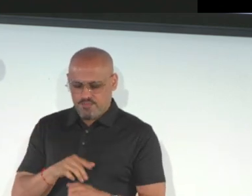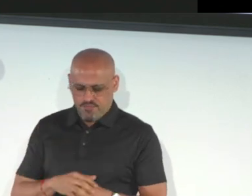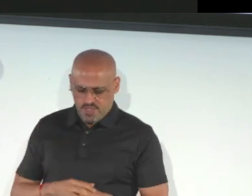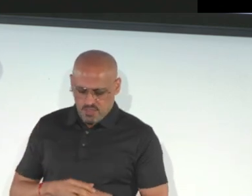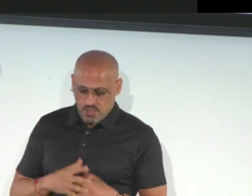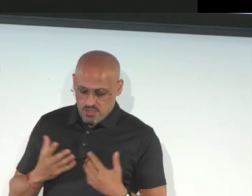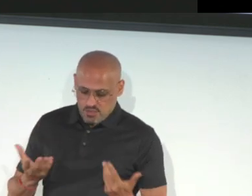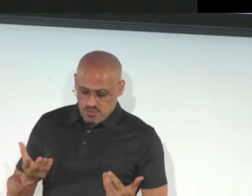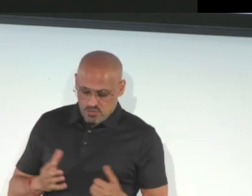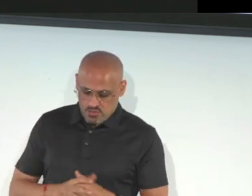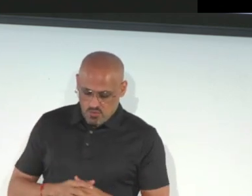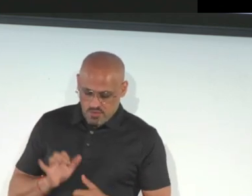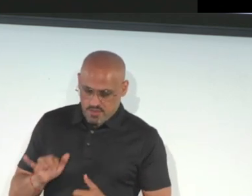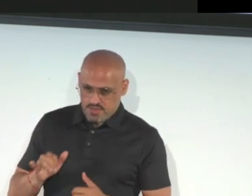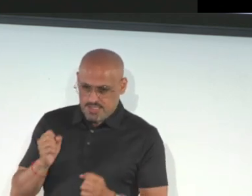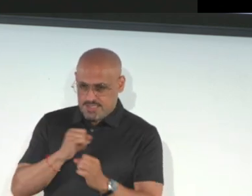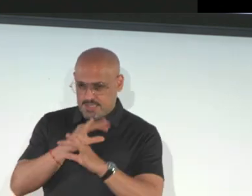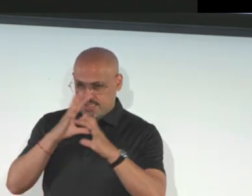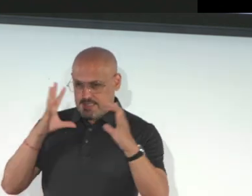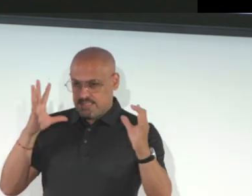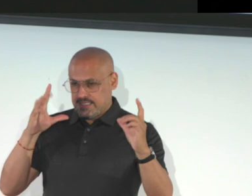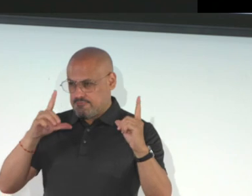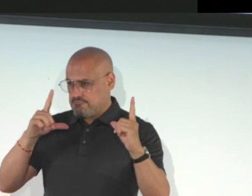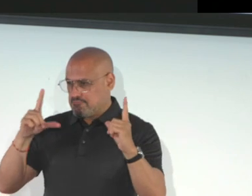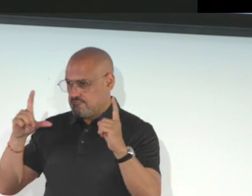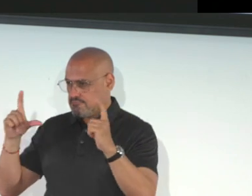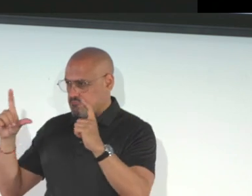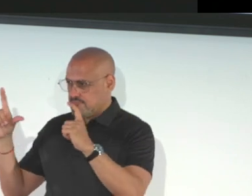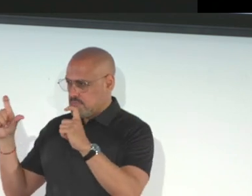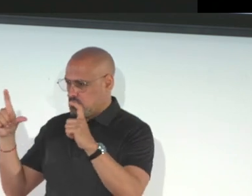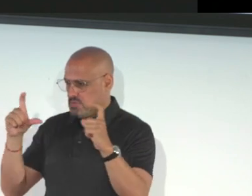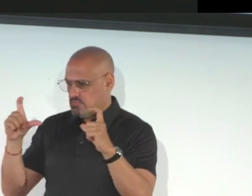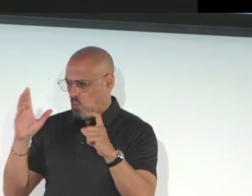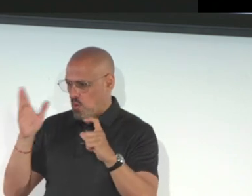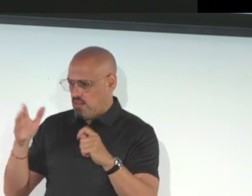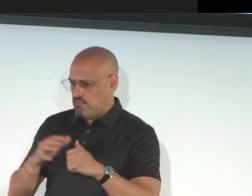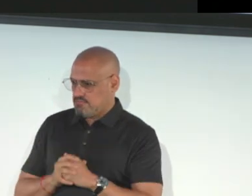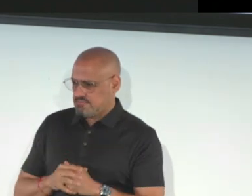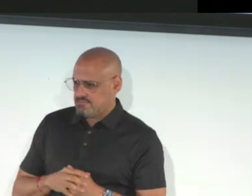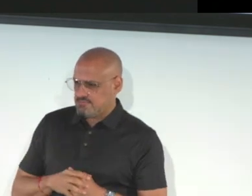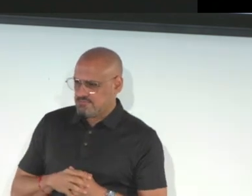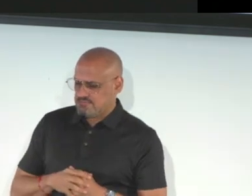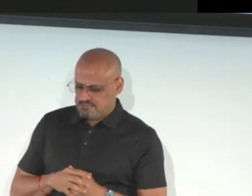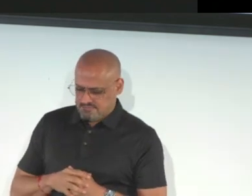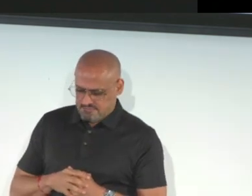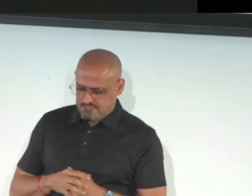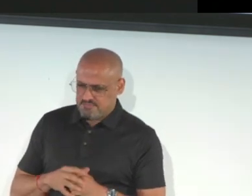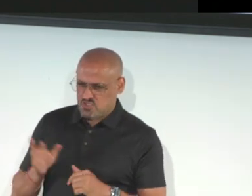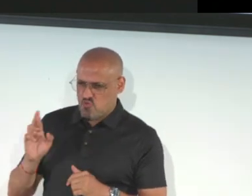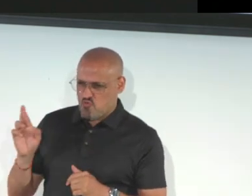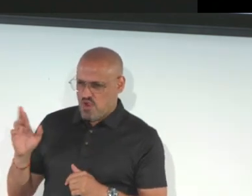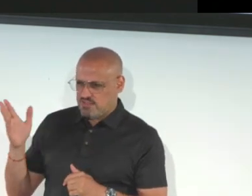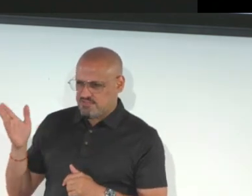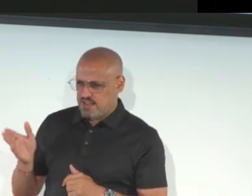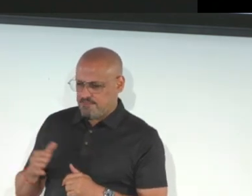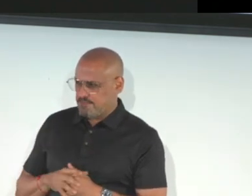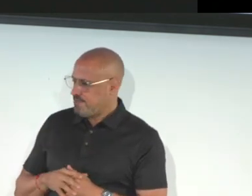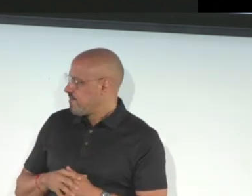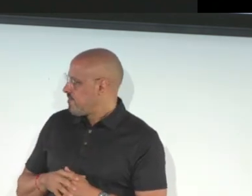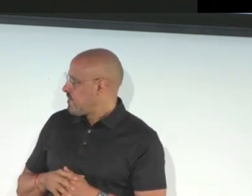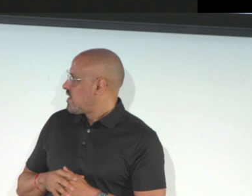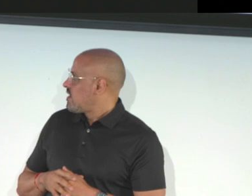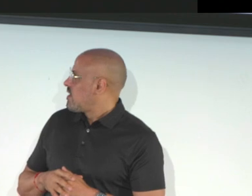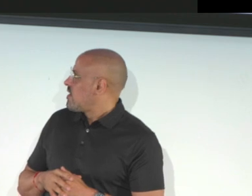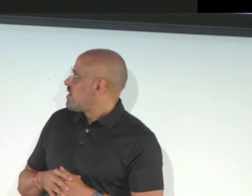what is on it. So this is the scene that we will take. We will take in a picture. It's here